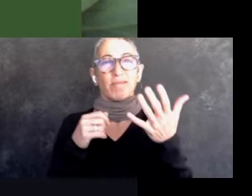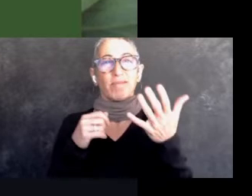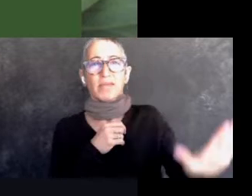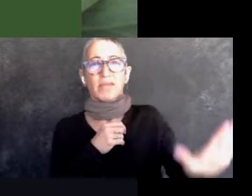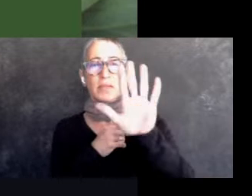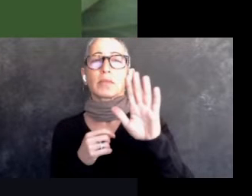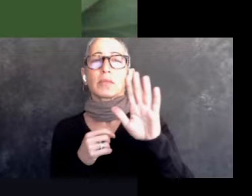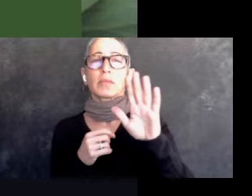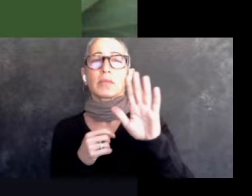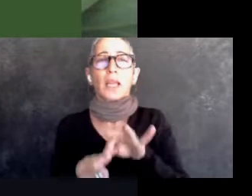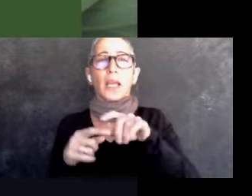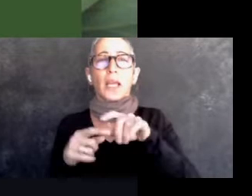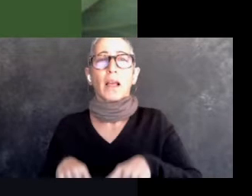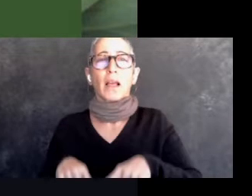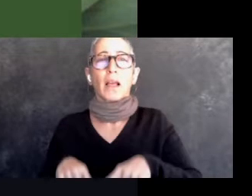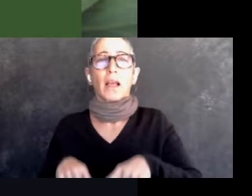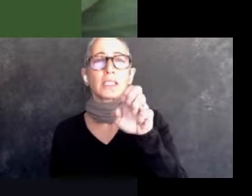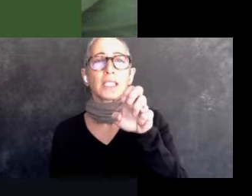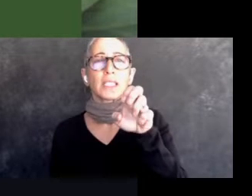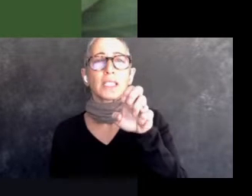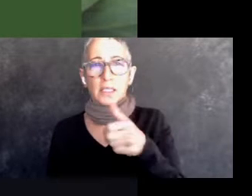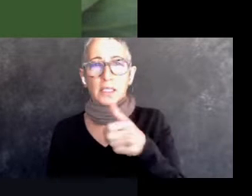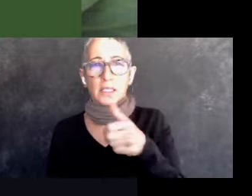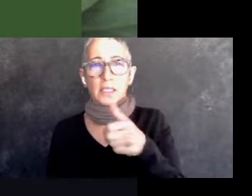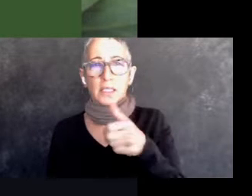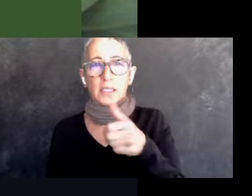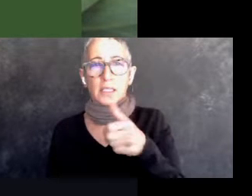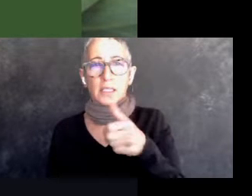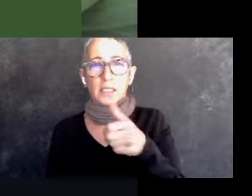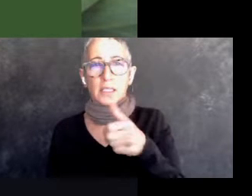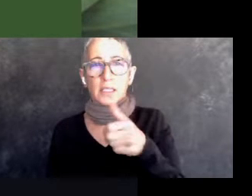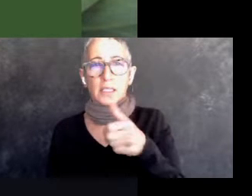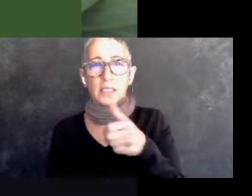and, um, the, the growing, uh,